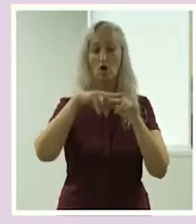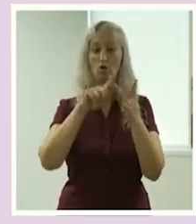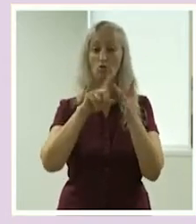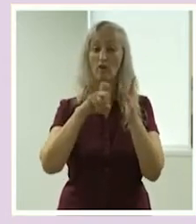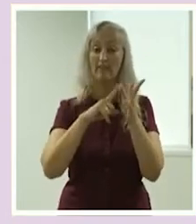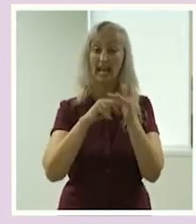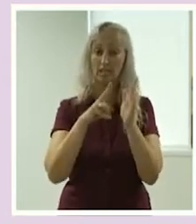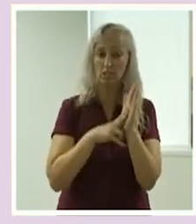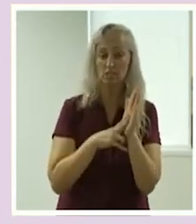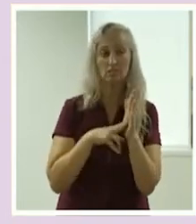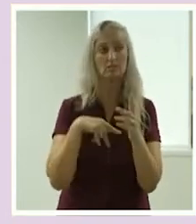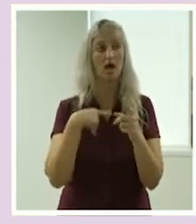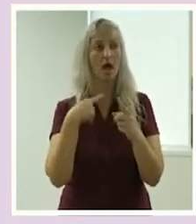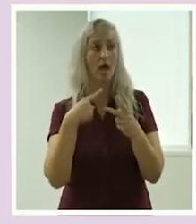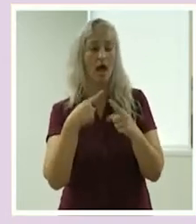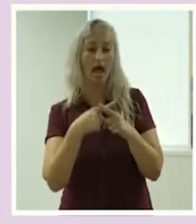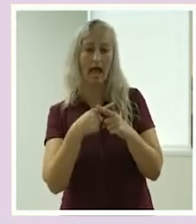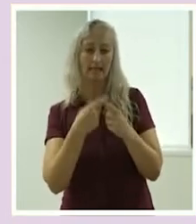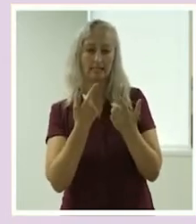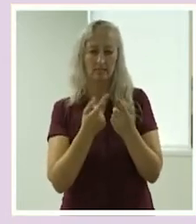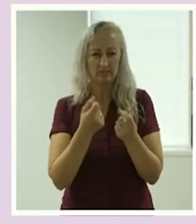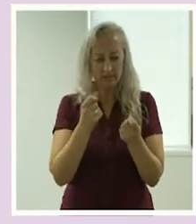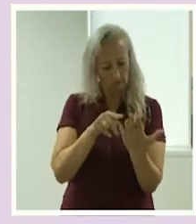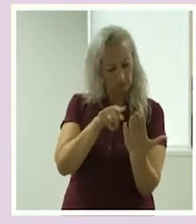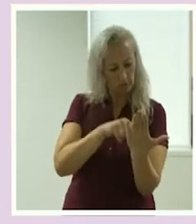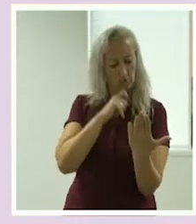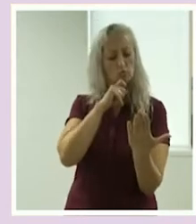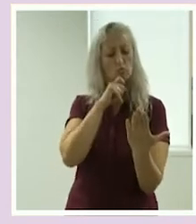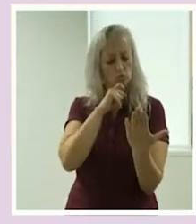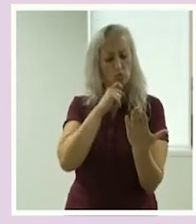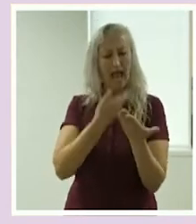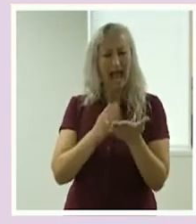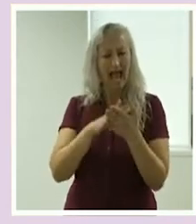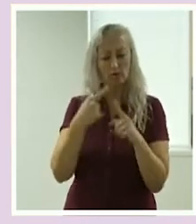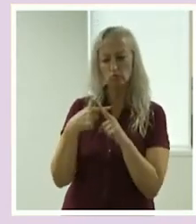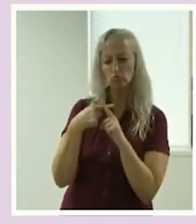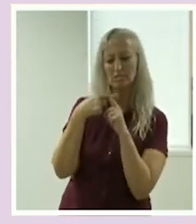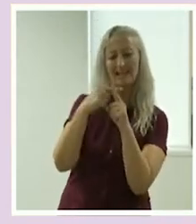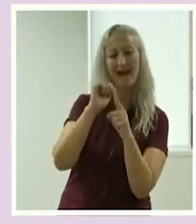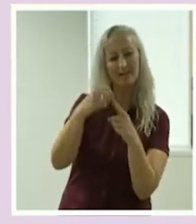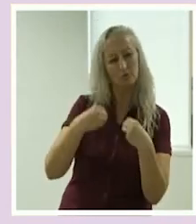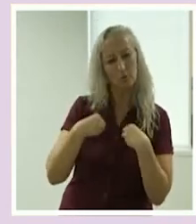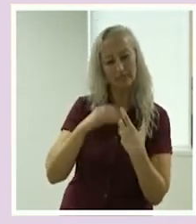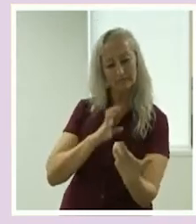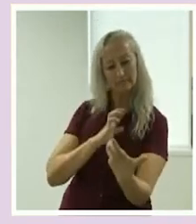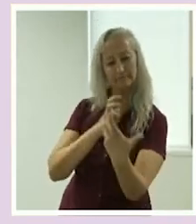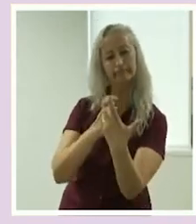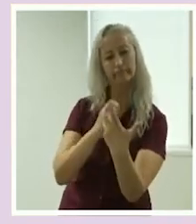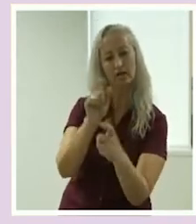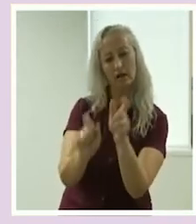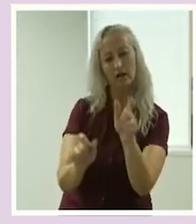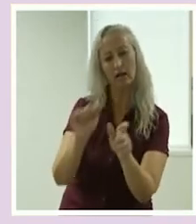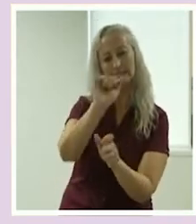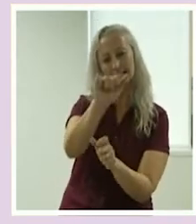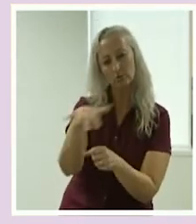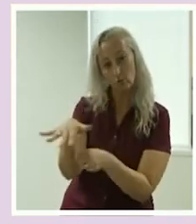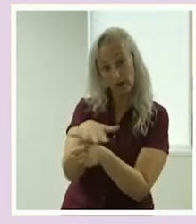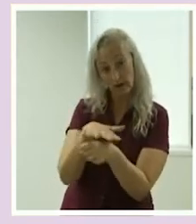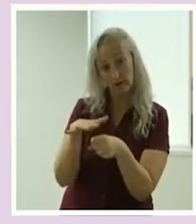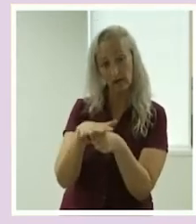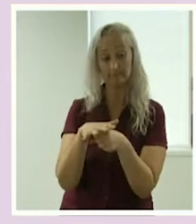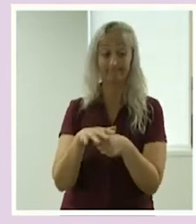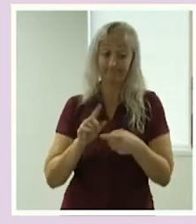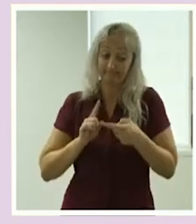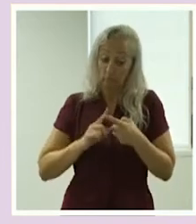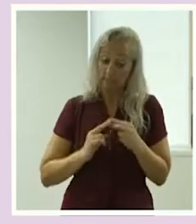of how to best target your services in your geographic area to help you fulfil needs and grow your earning potential. This is a work in progress,